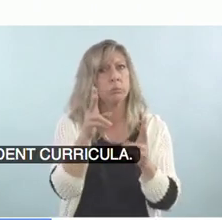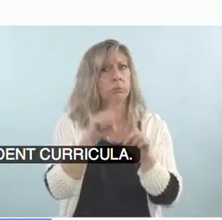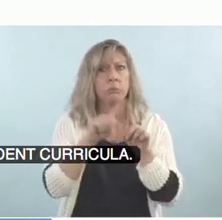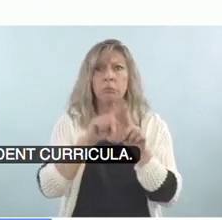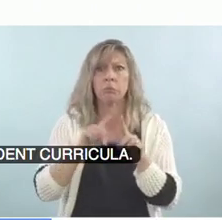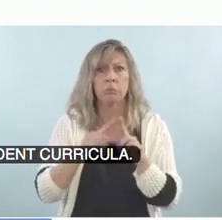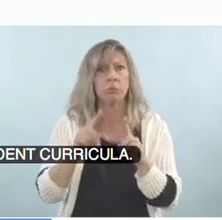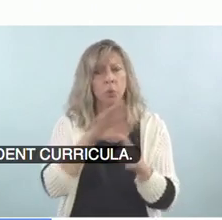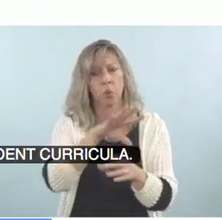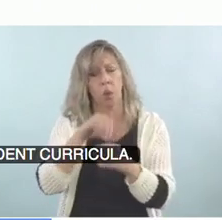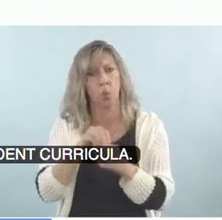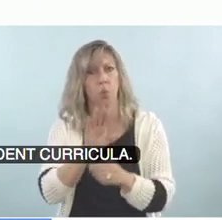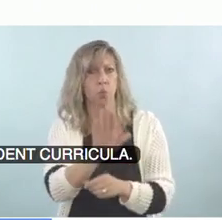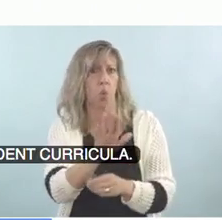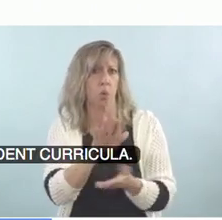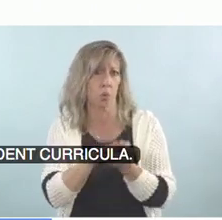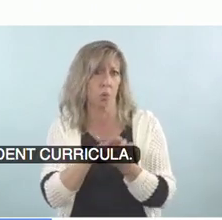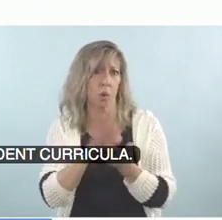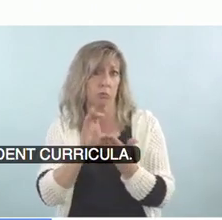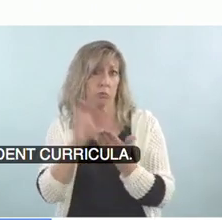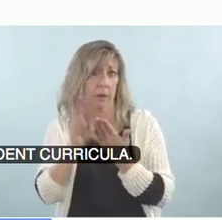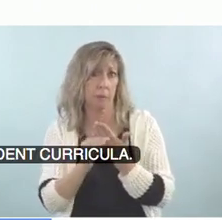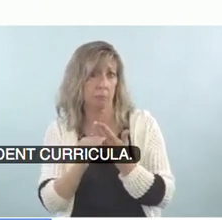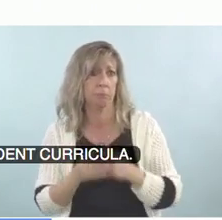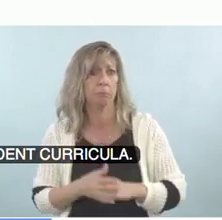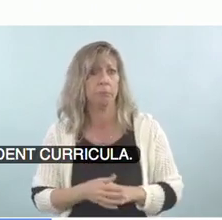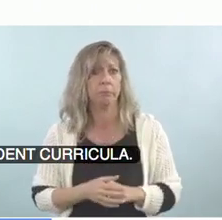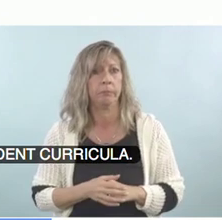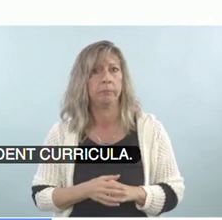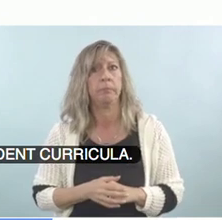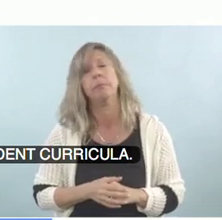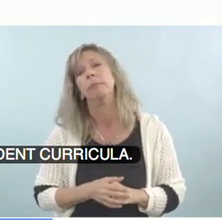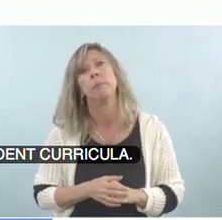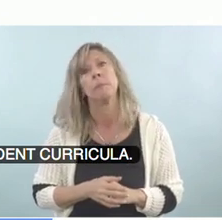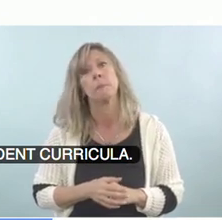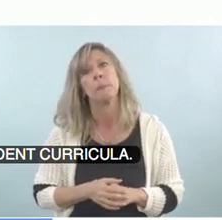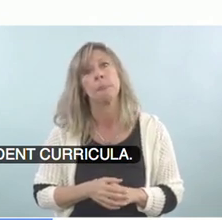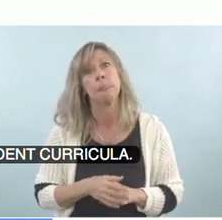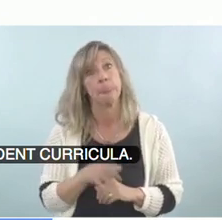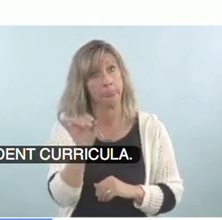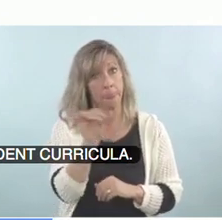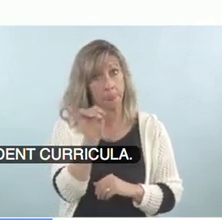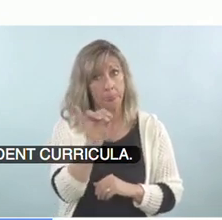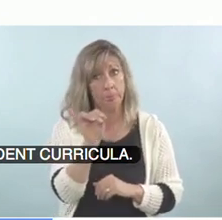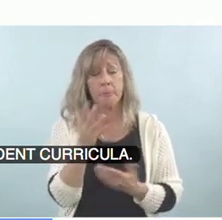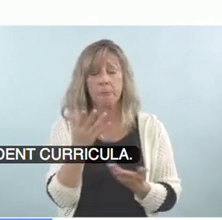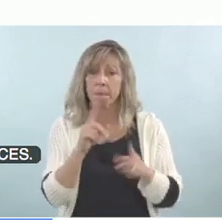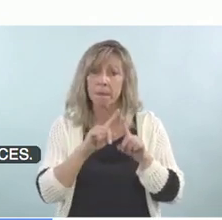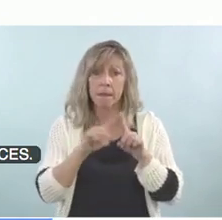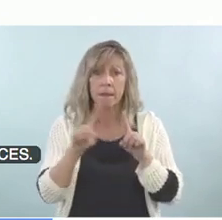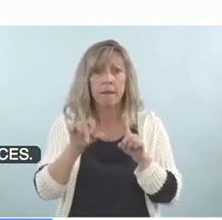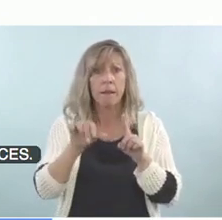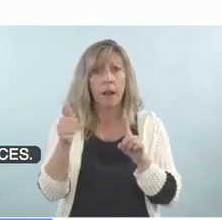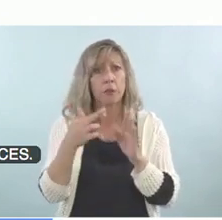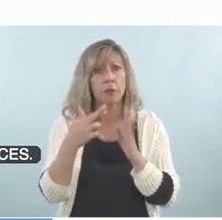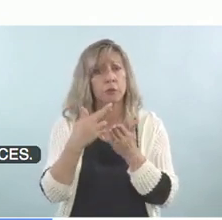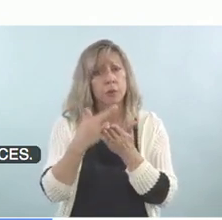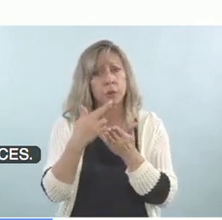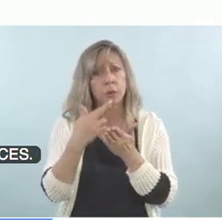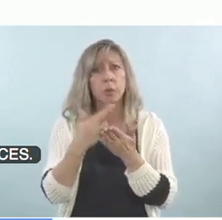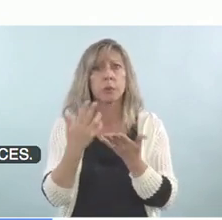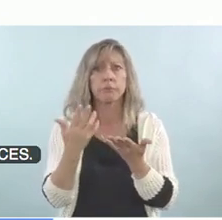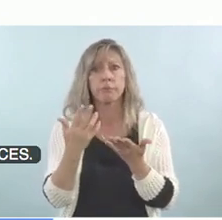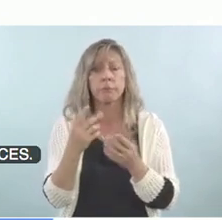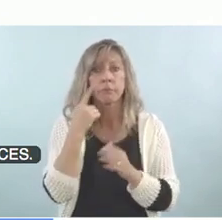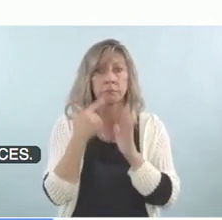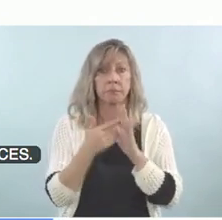Um, there is, um, there's also other resources, there's a, there's a, a